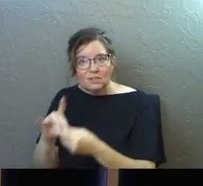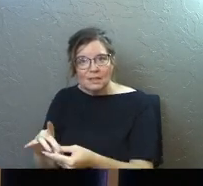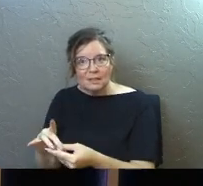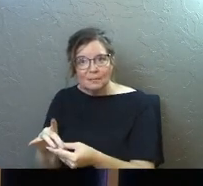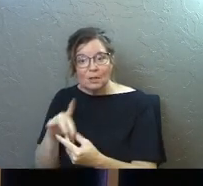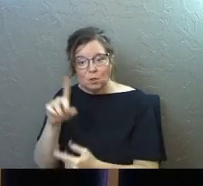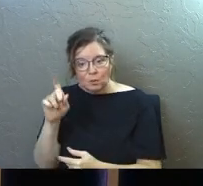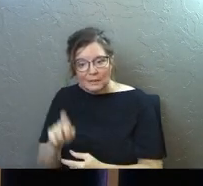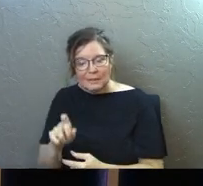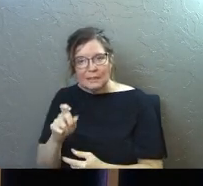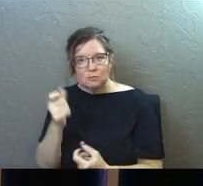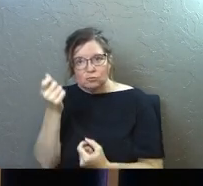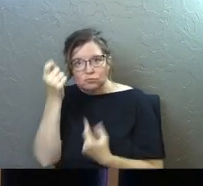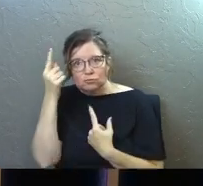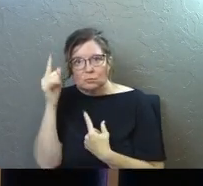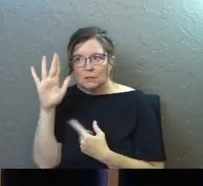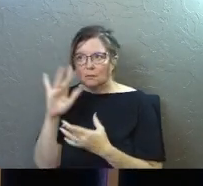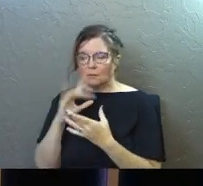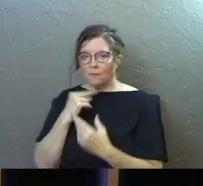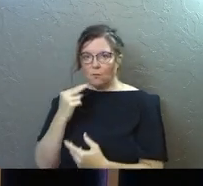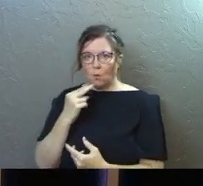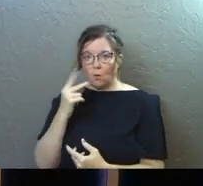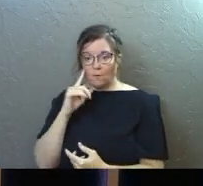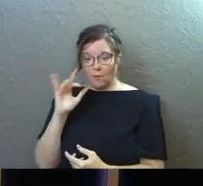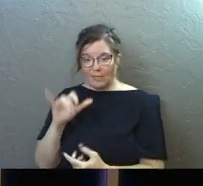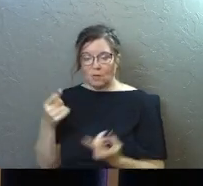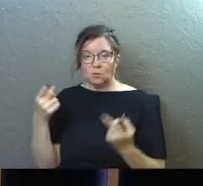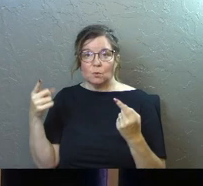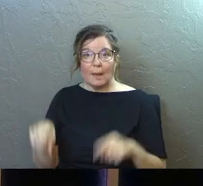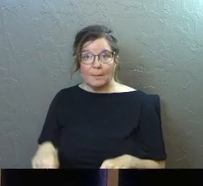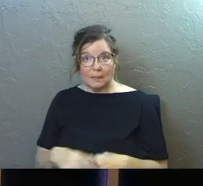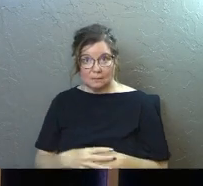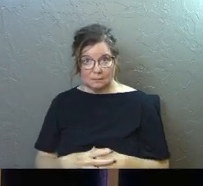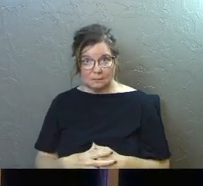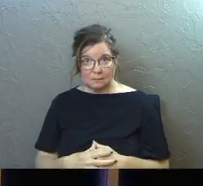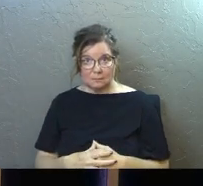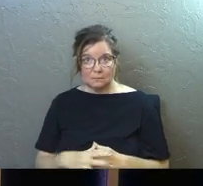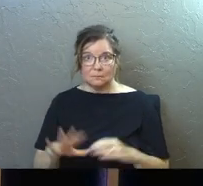And you need to hear his voice in order for that to happen.